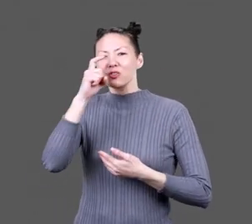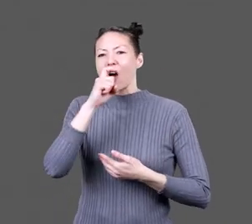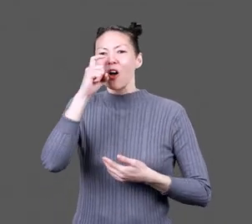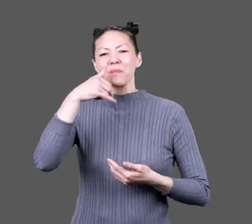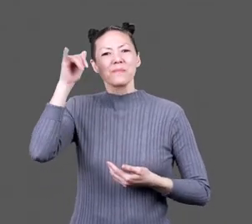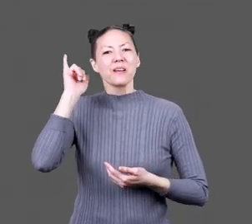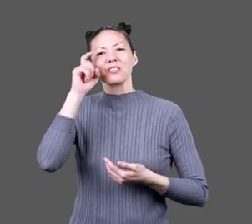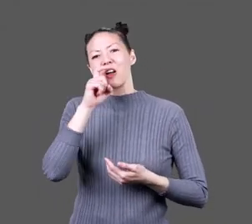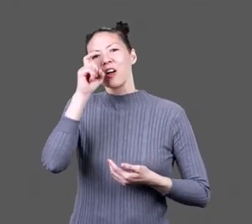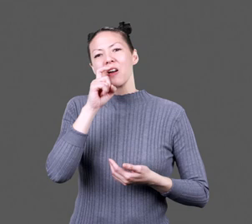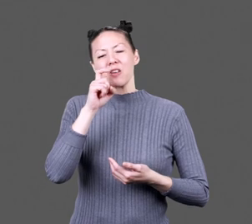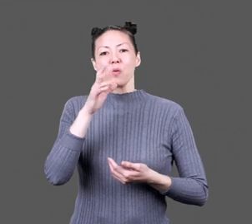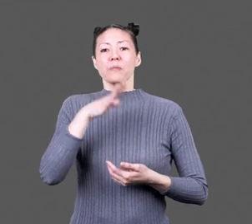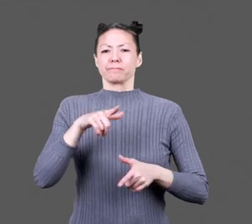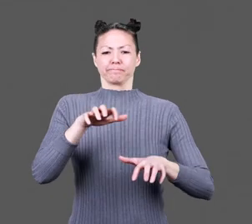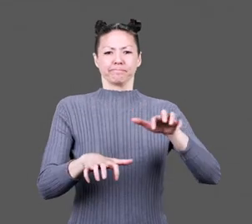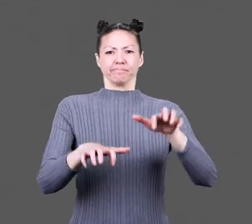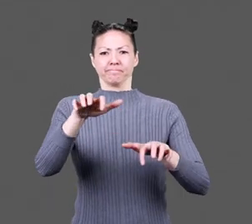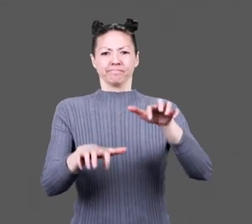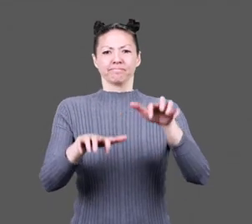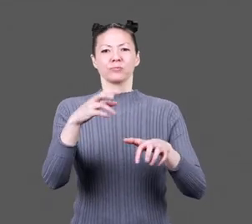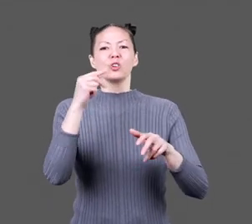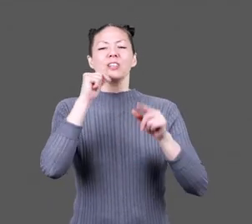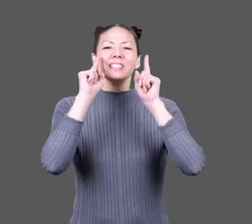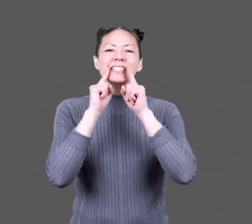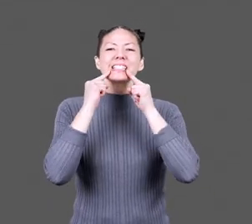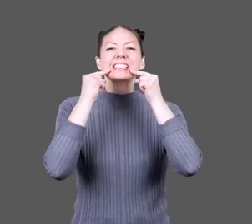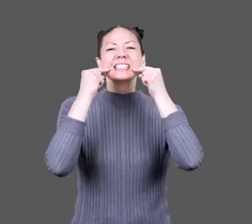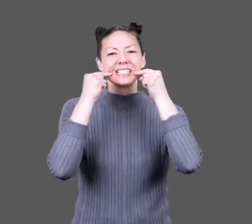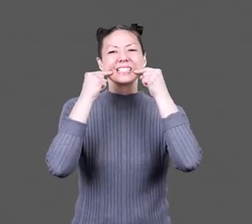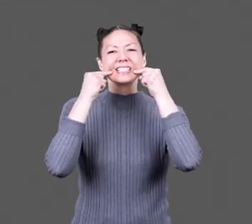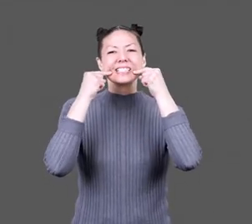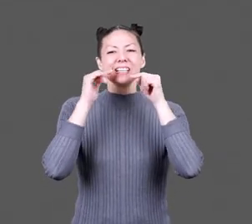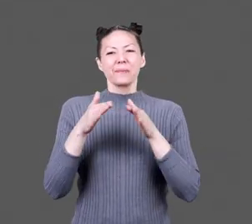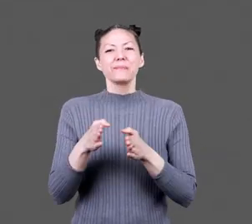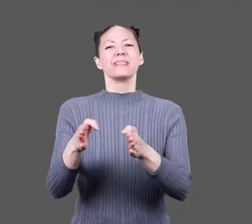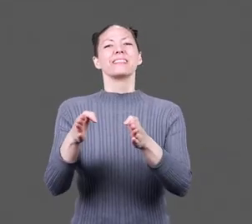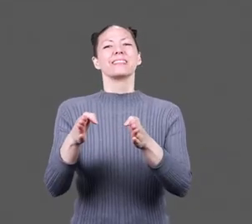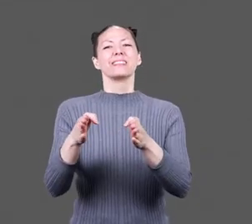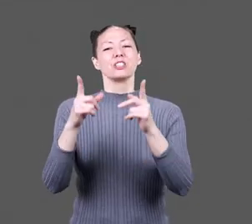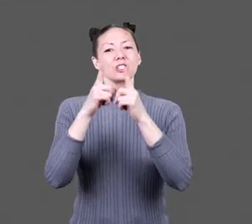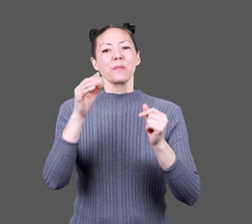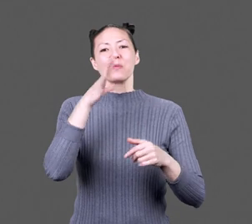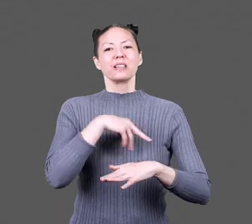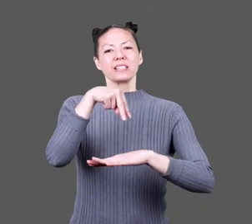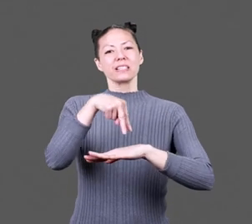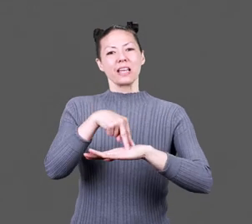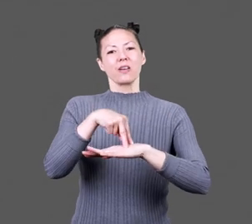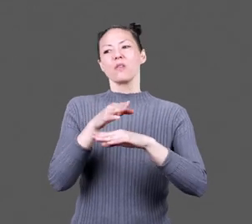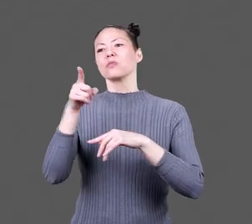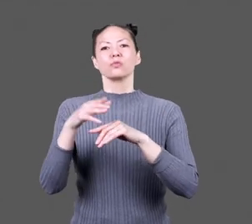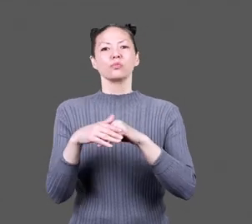baby in a blonde girl doll. A woman typing on a typewriter. Two girls smiling together on a path. A Japanese